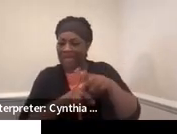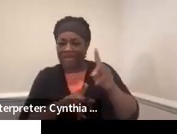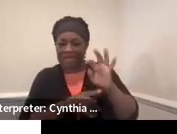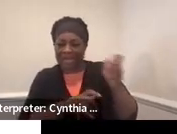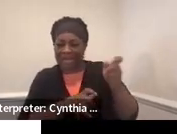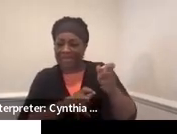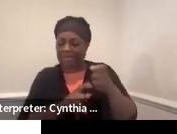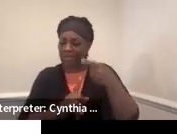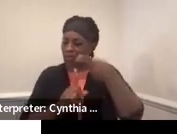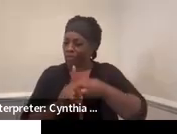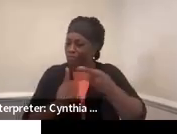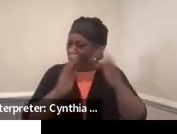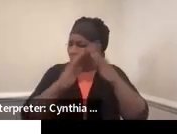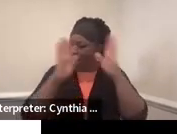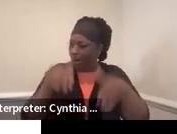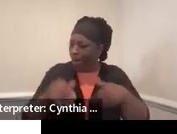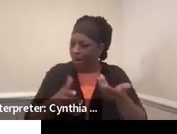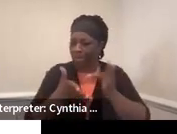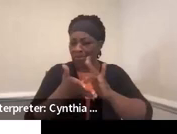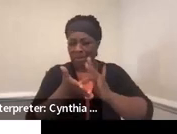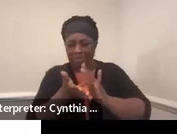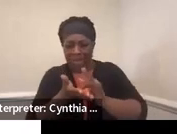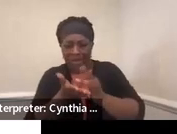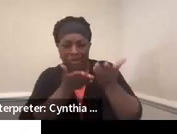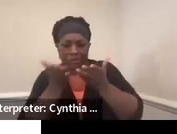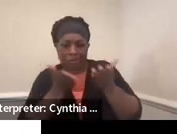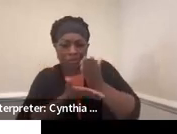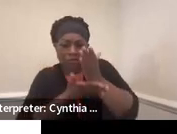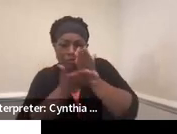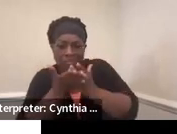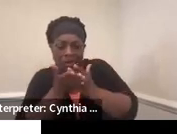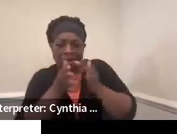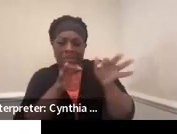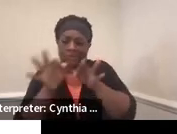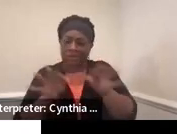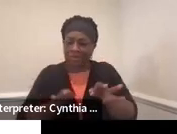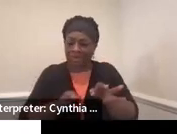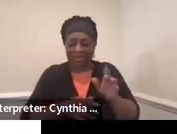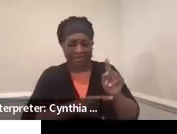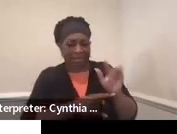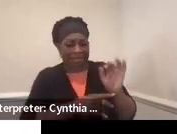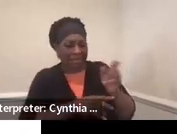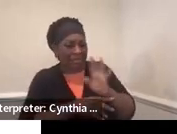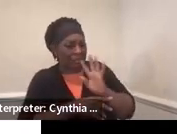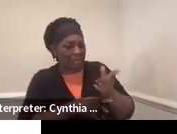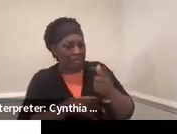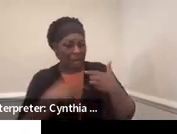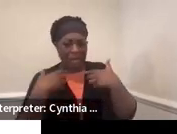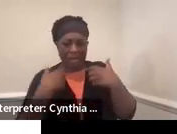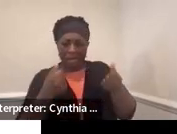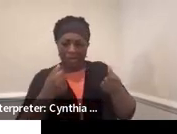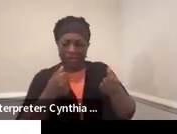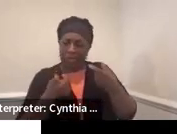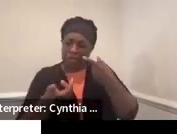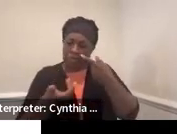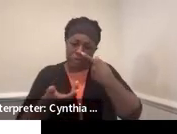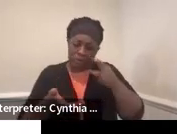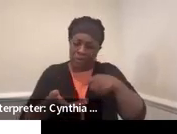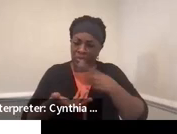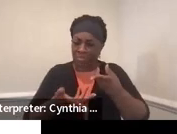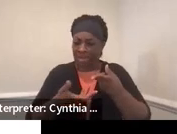rent a home. The medical service piece that Titus talked about. And Titus, can you talk about the social security